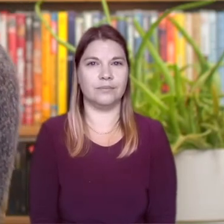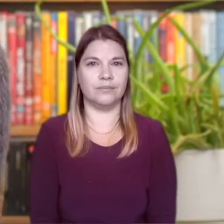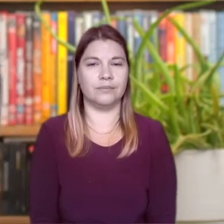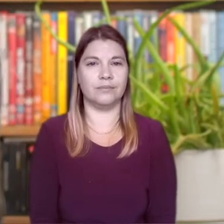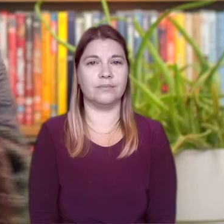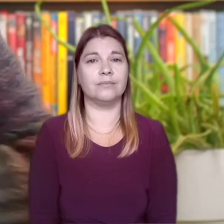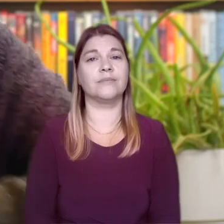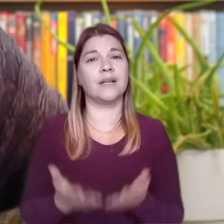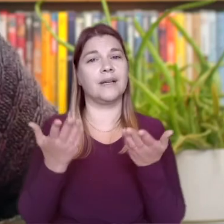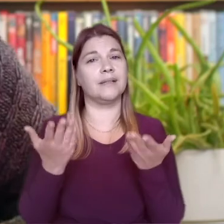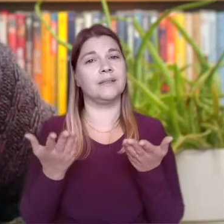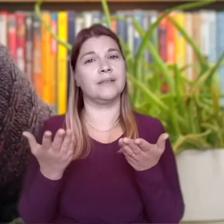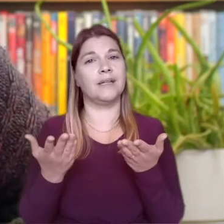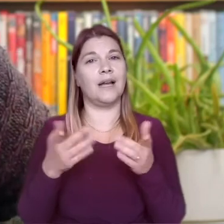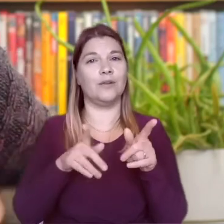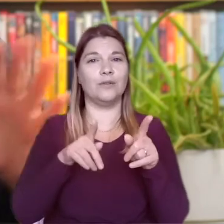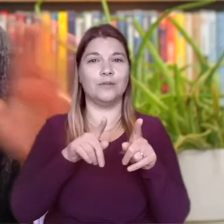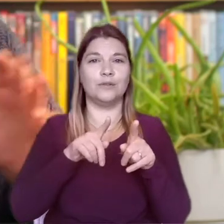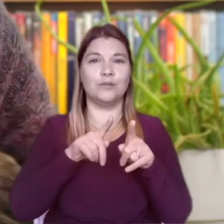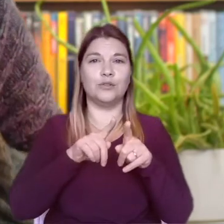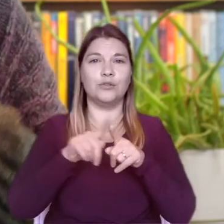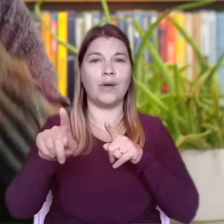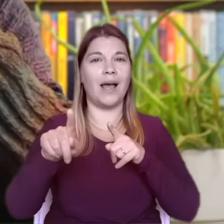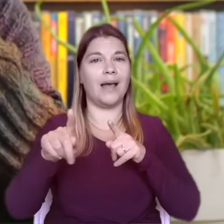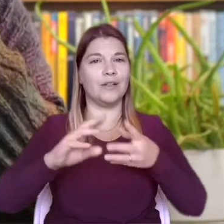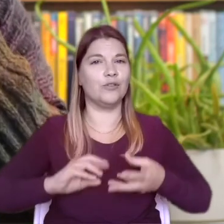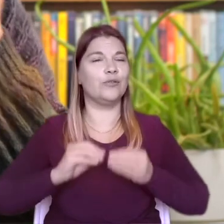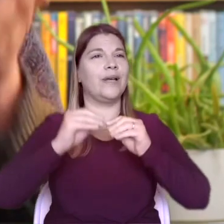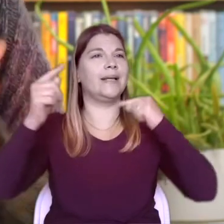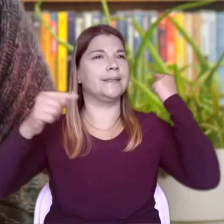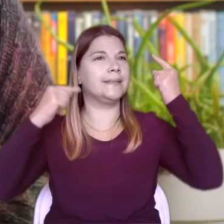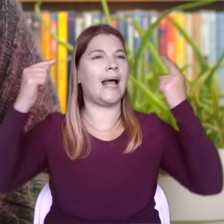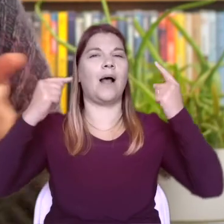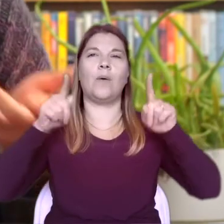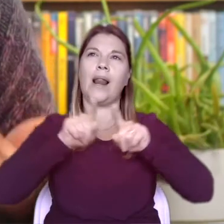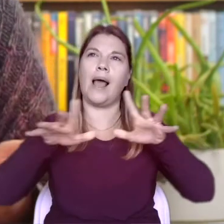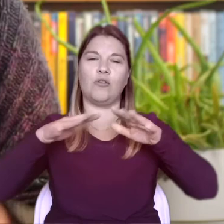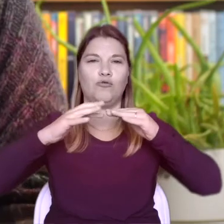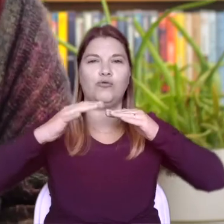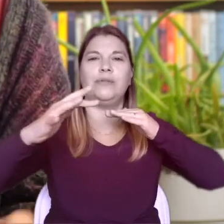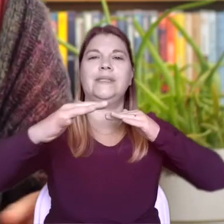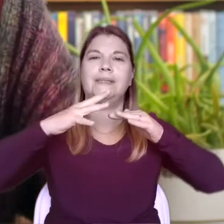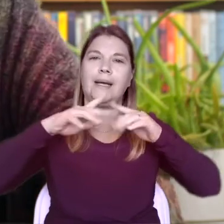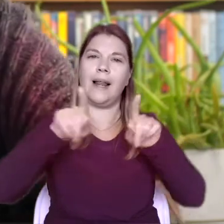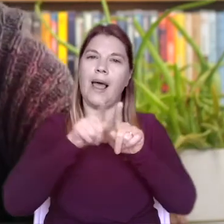now let's see if we can find any items that have a ring to them like a bell or a chime